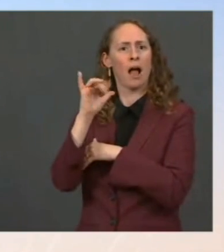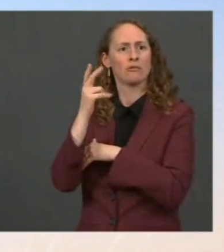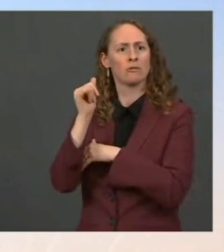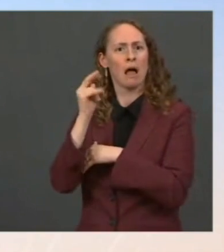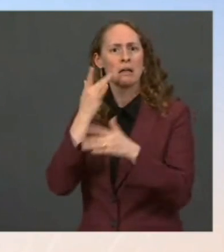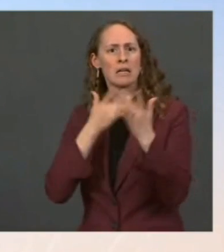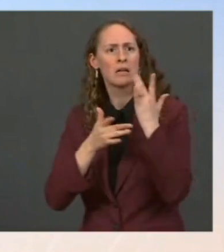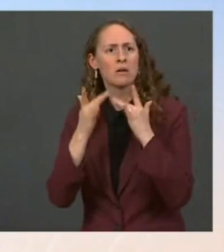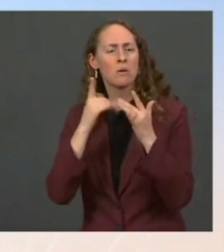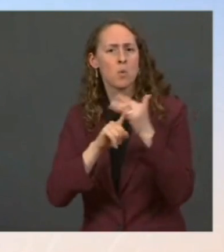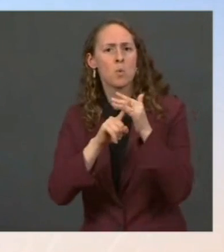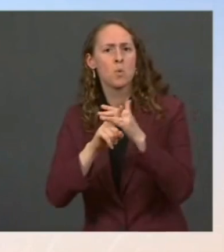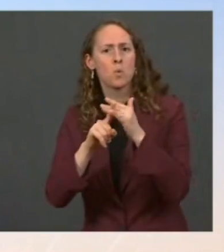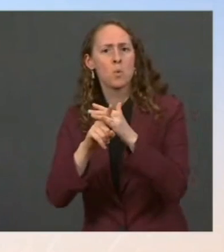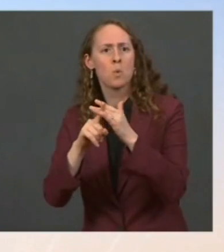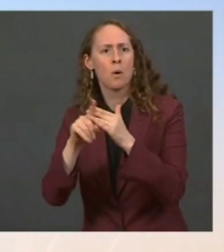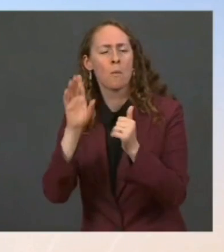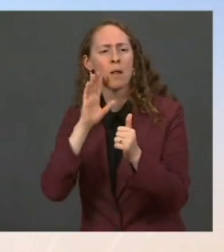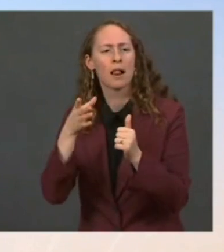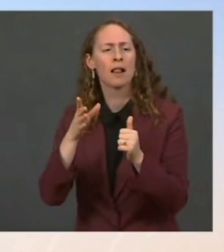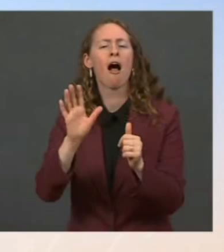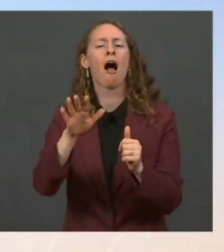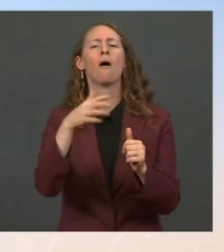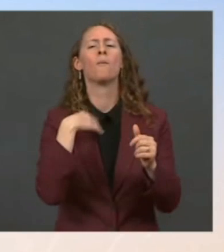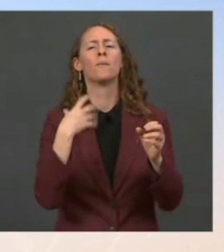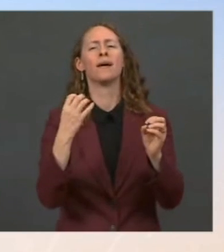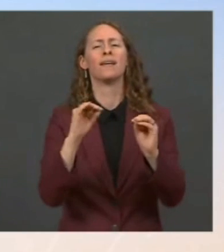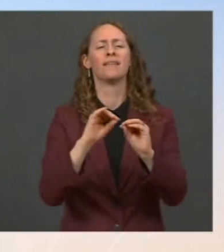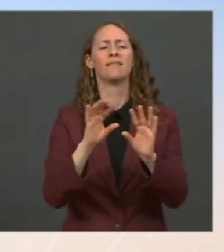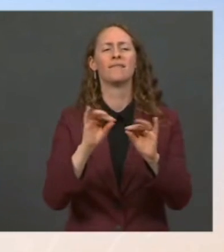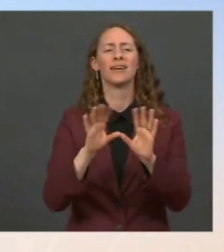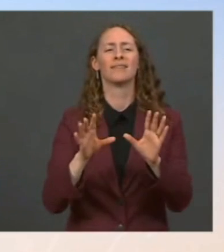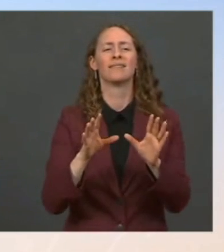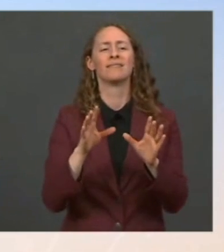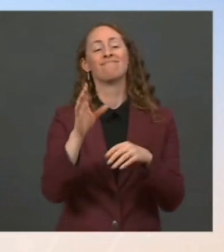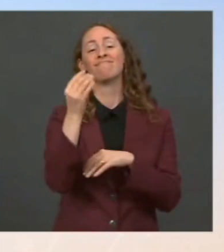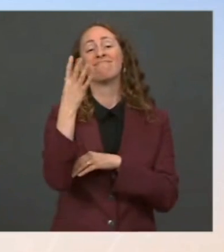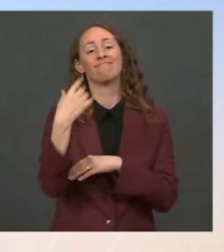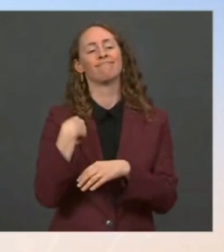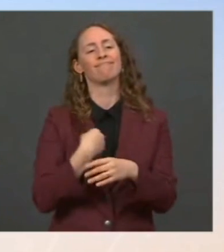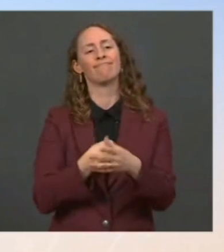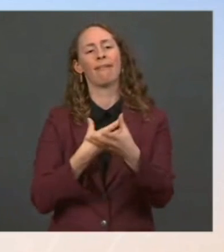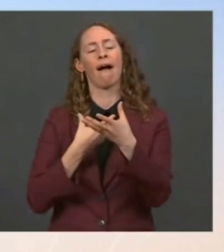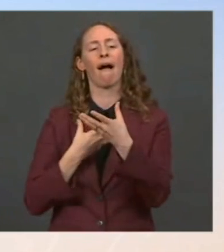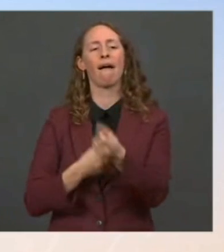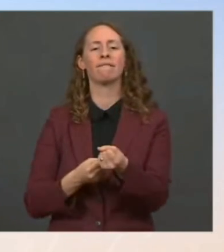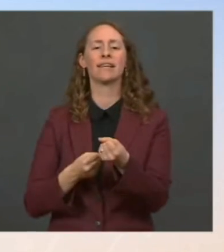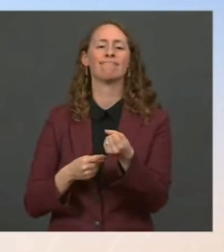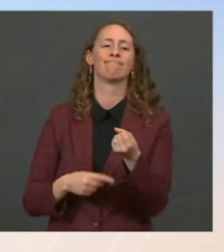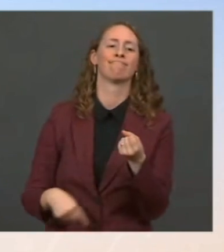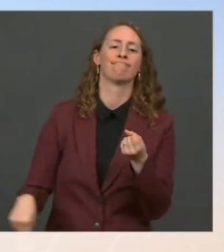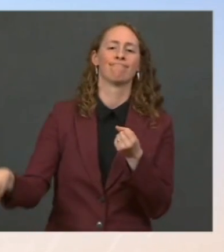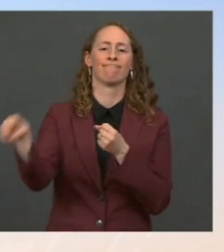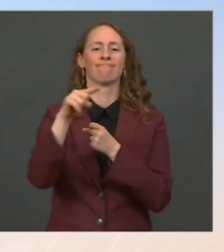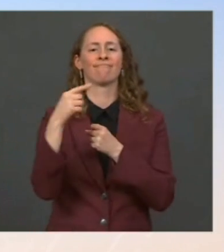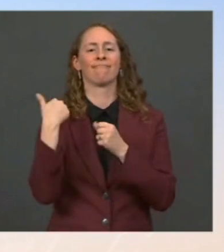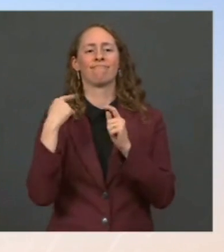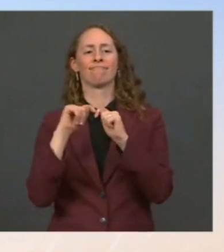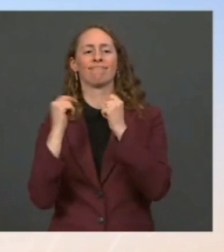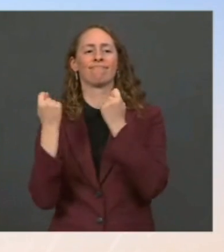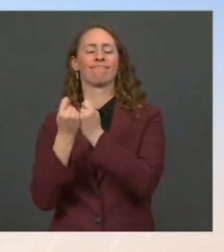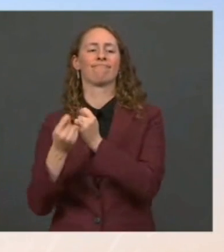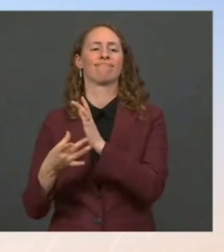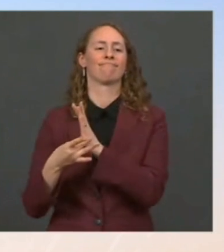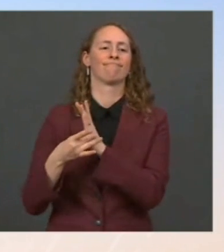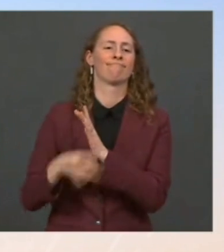Well, Emerald, just to be clear, we are quite confident in the capabilities, the talents of the civil servants,